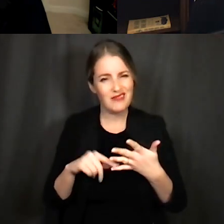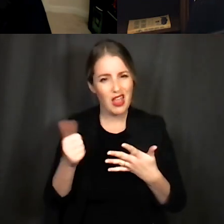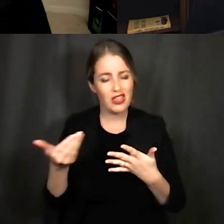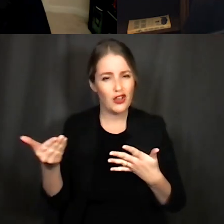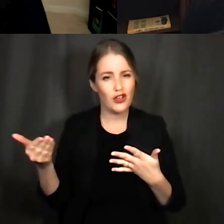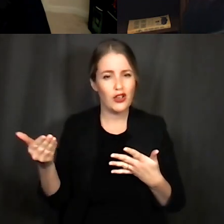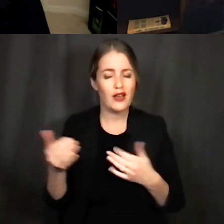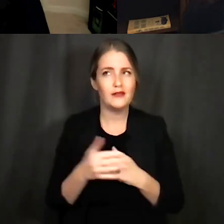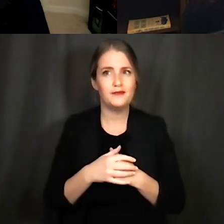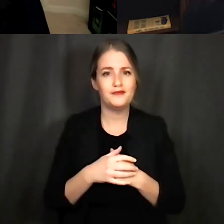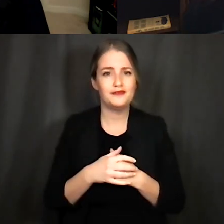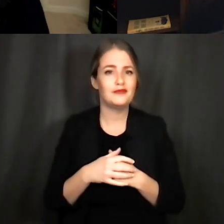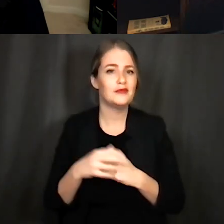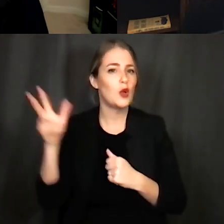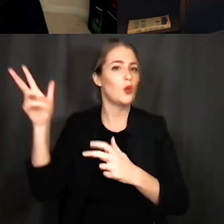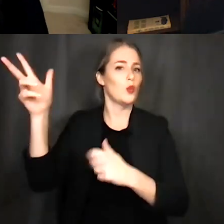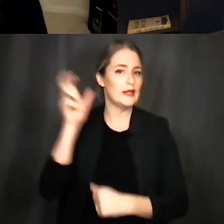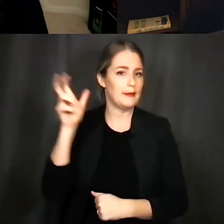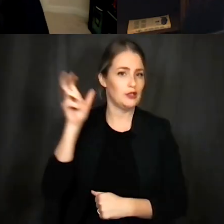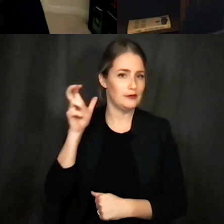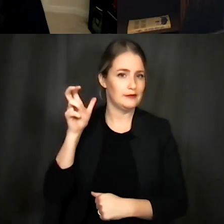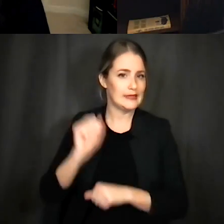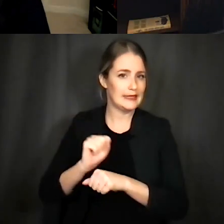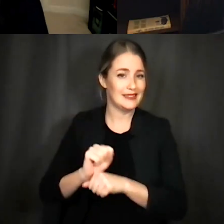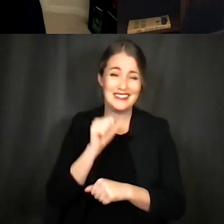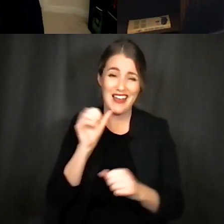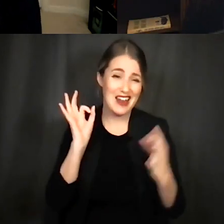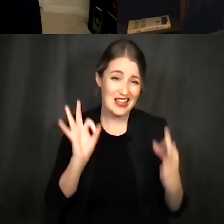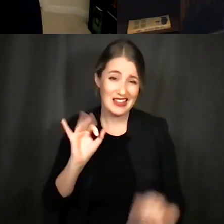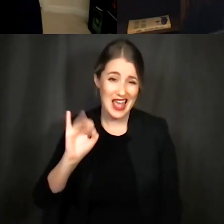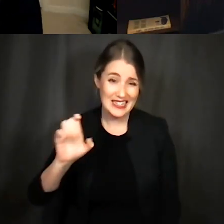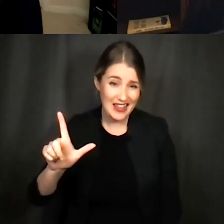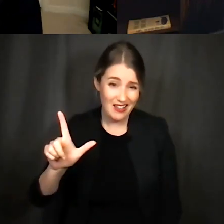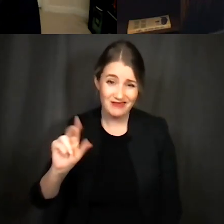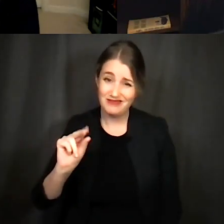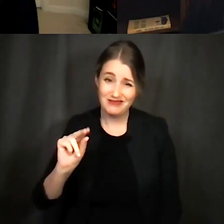perceptual tasks so uh it's not ideal but it's better than nothing